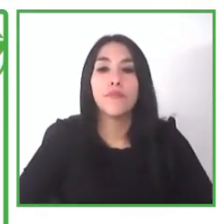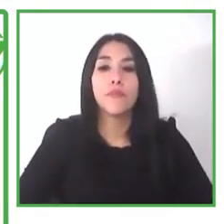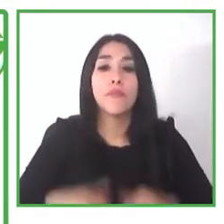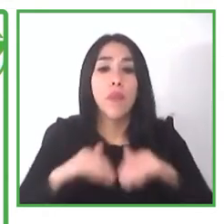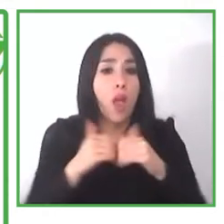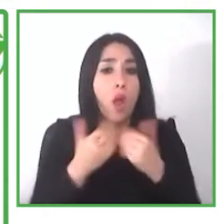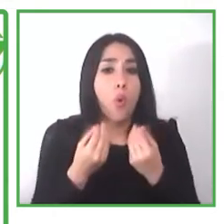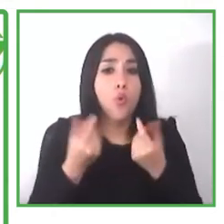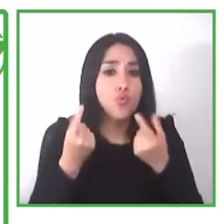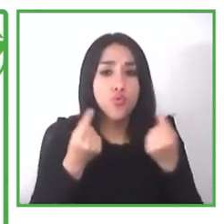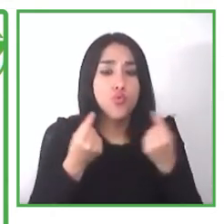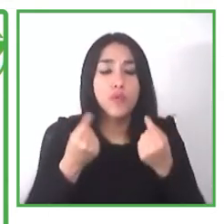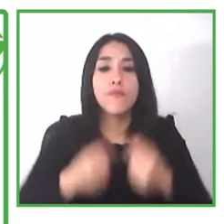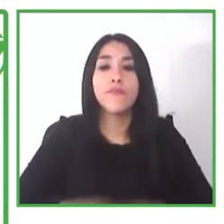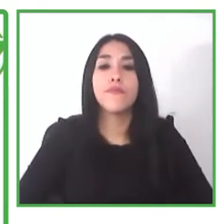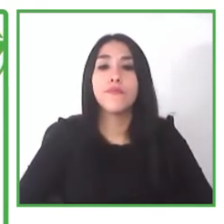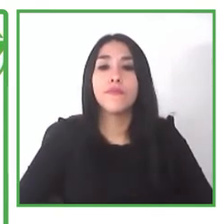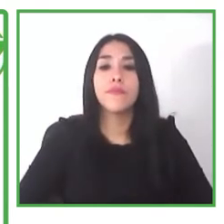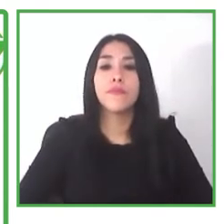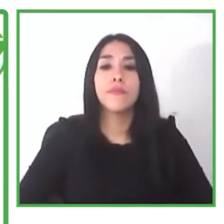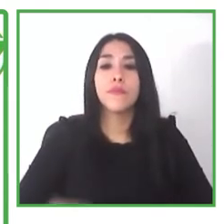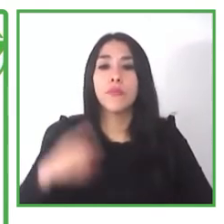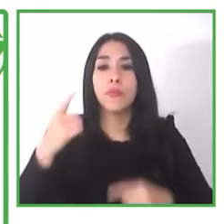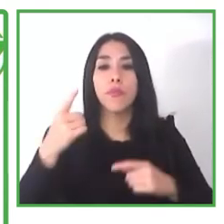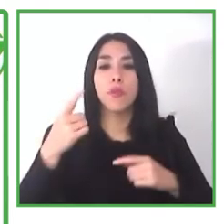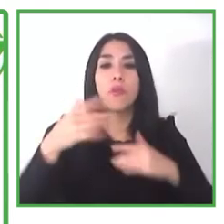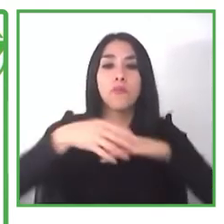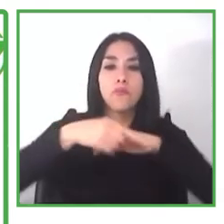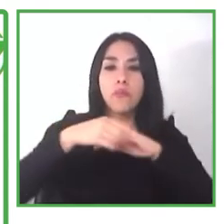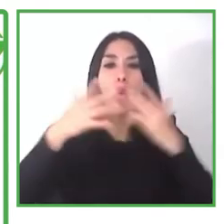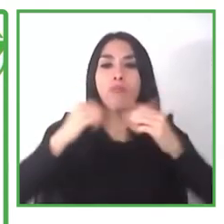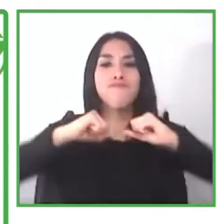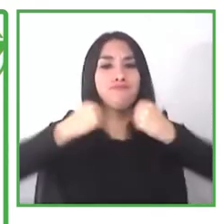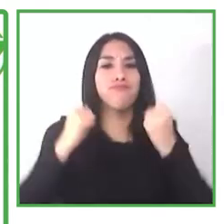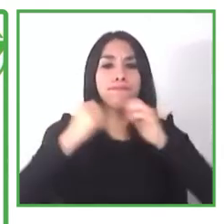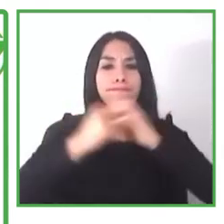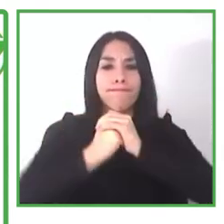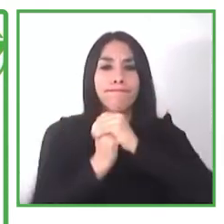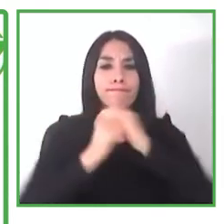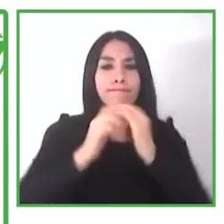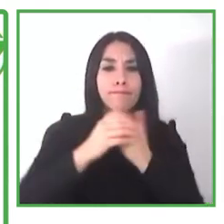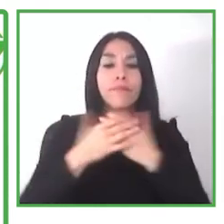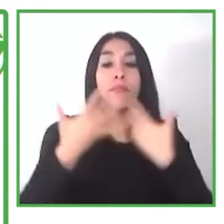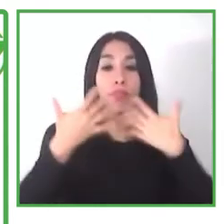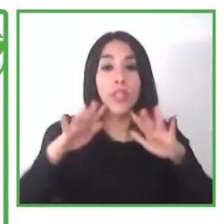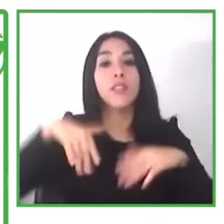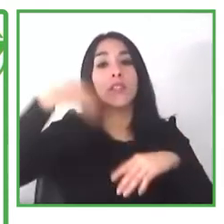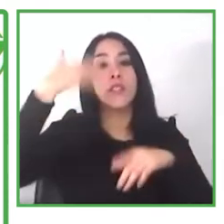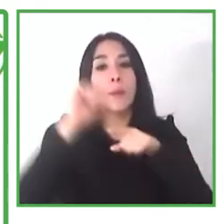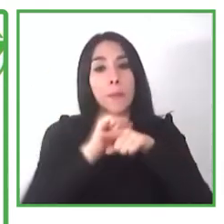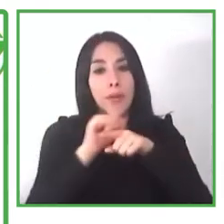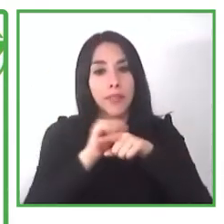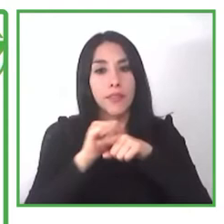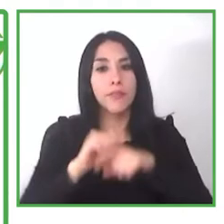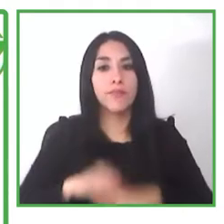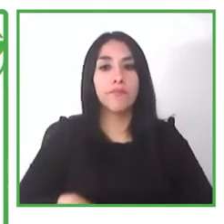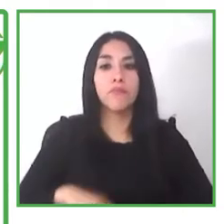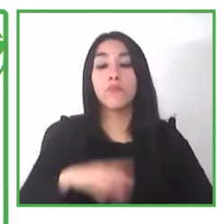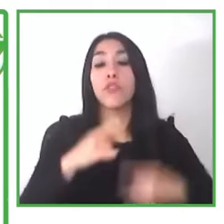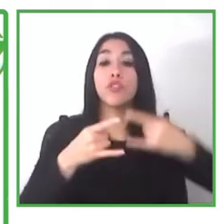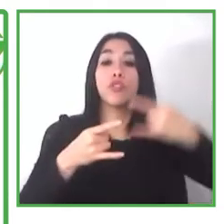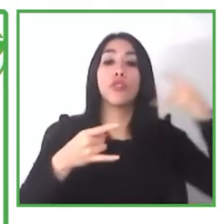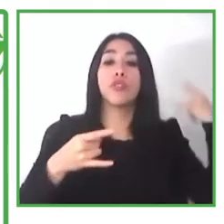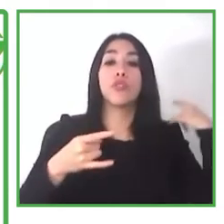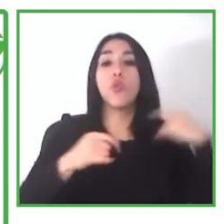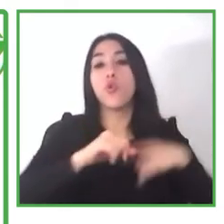as his story some others of people that we support them to find their role and to do um or to